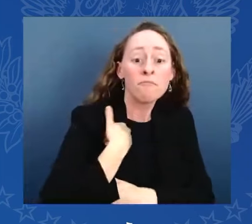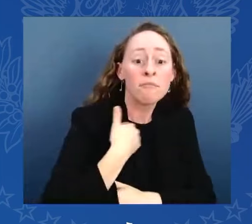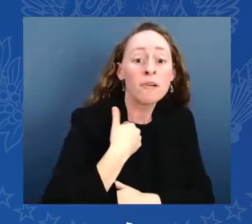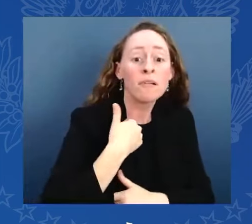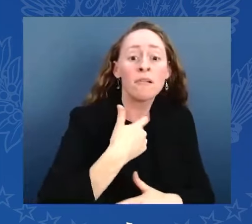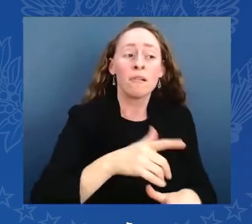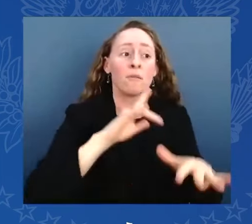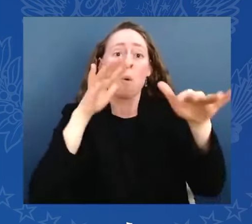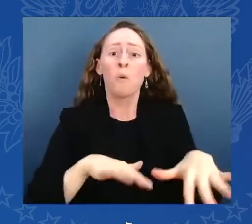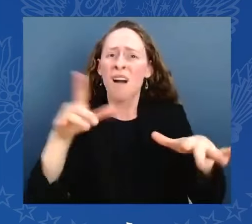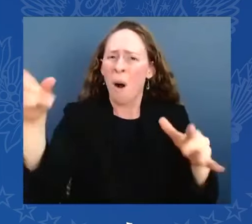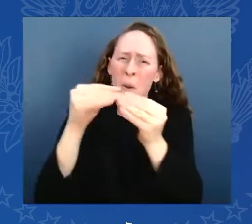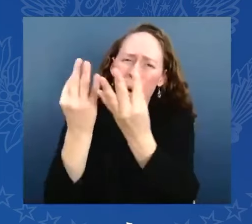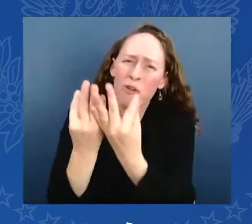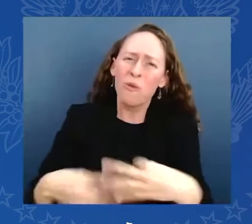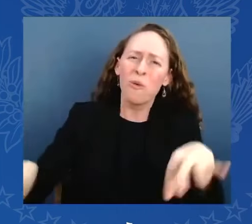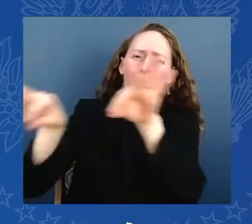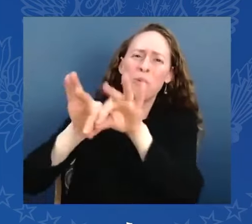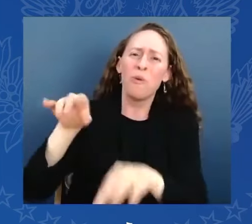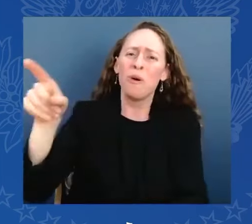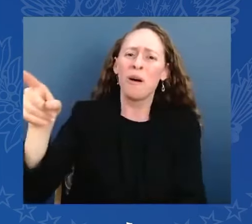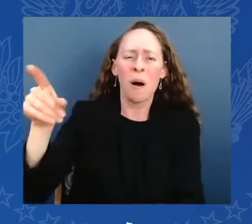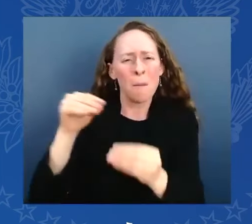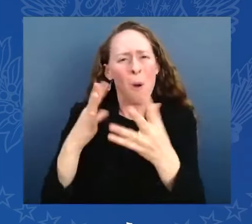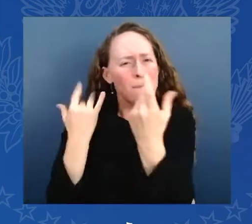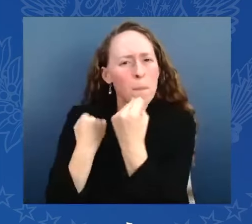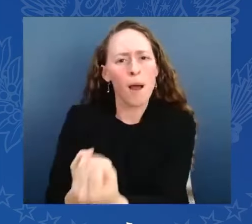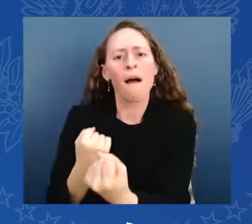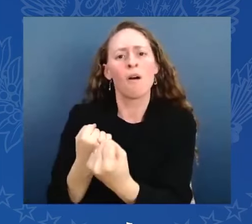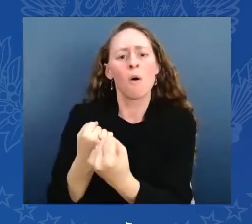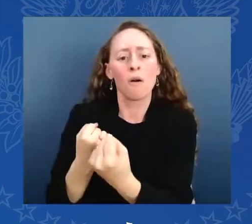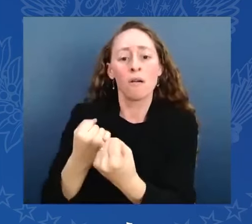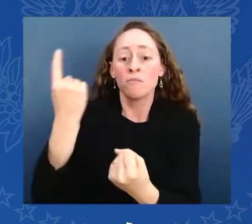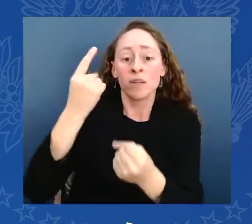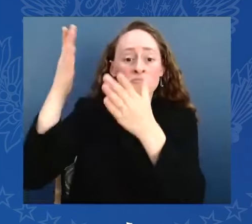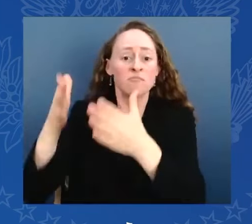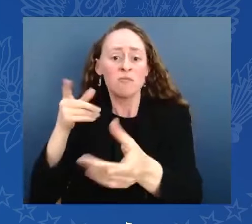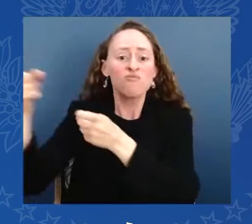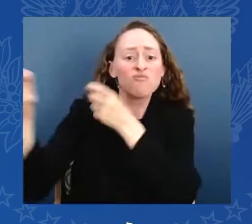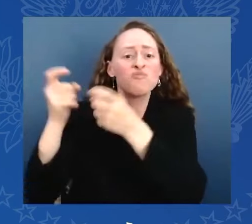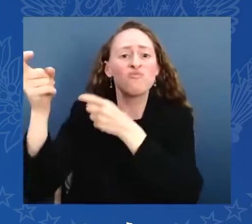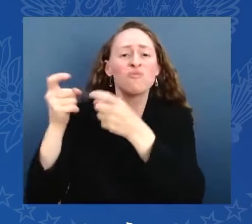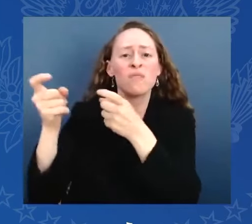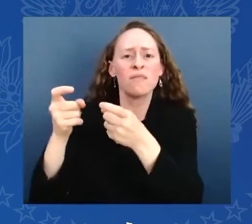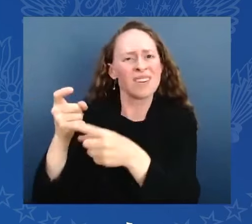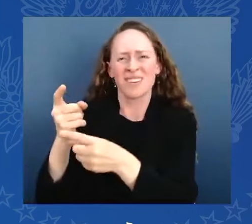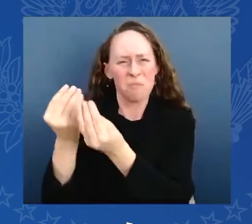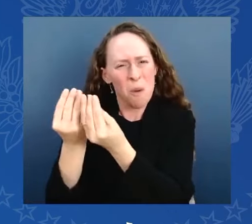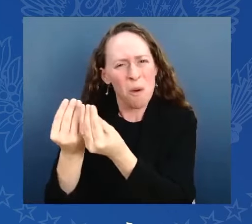powerful idea in the history of the world. That idea is that we hold these truths to be self-evident. We're all created